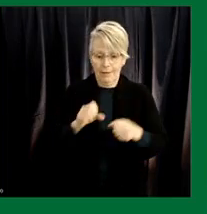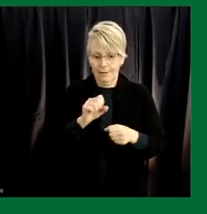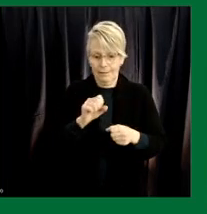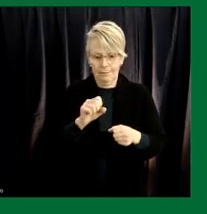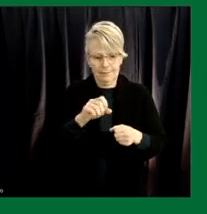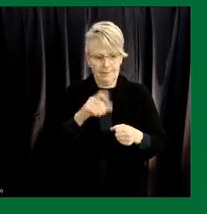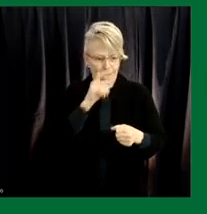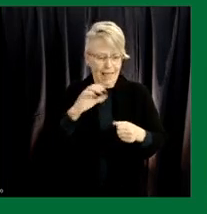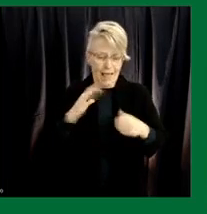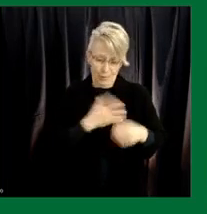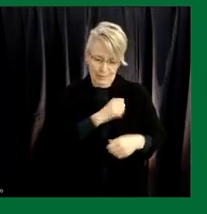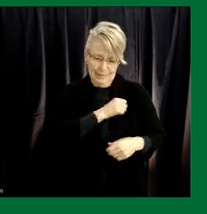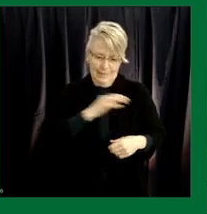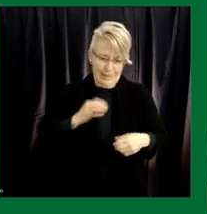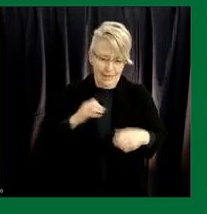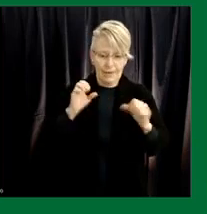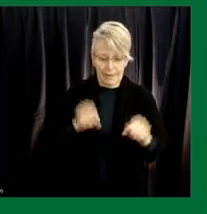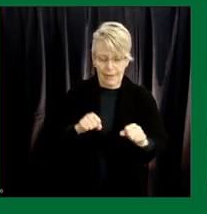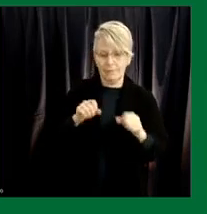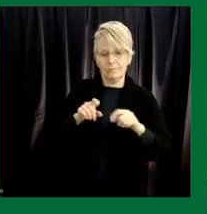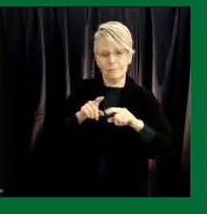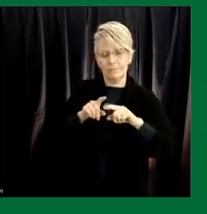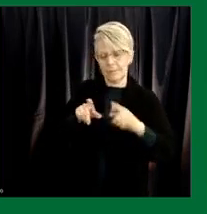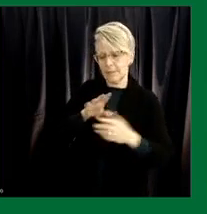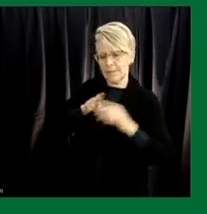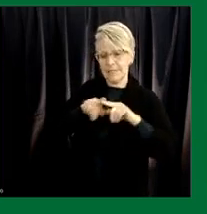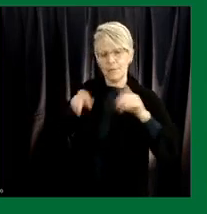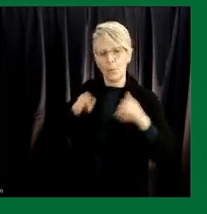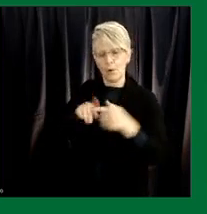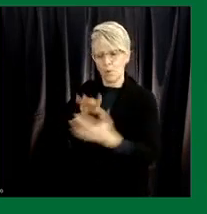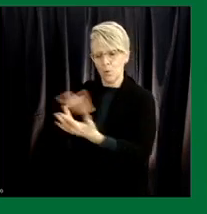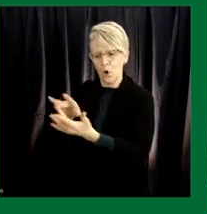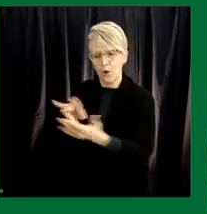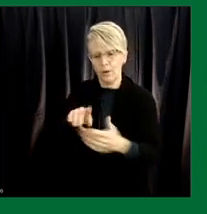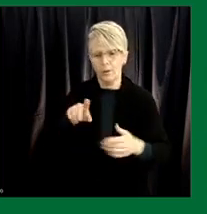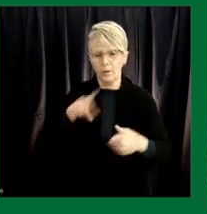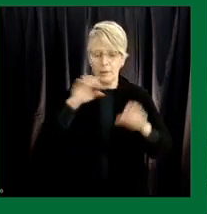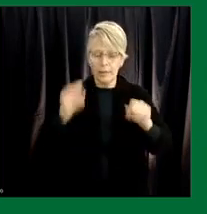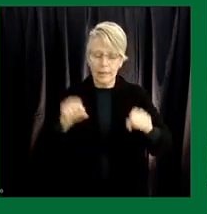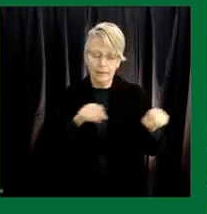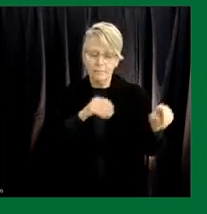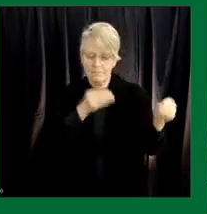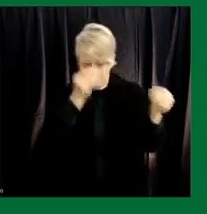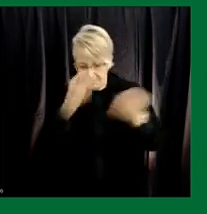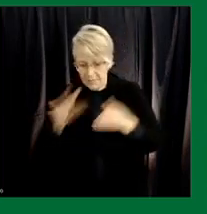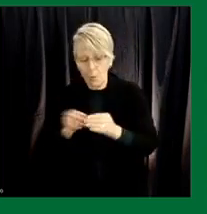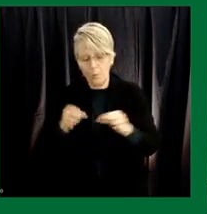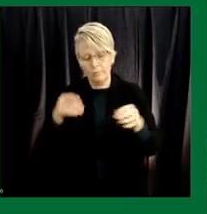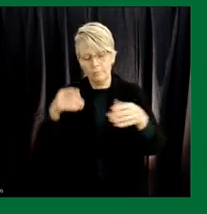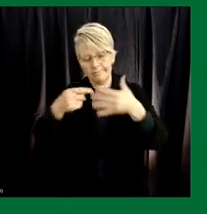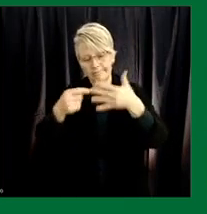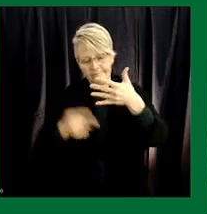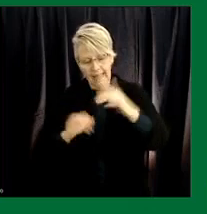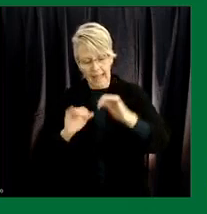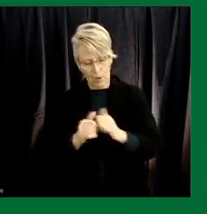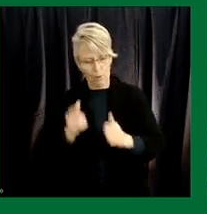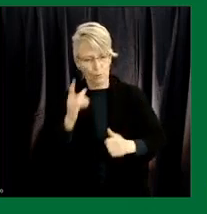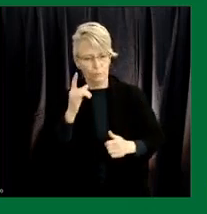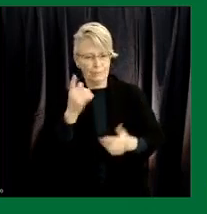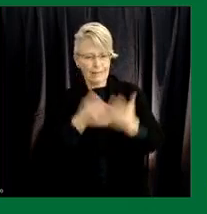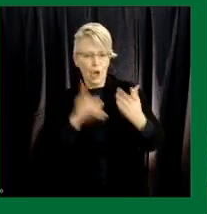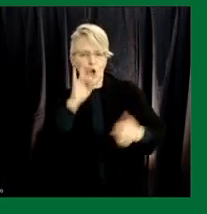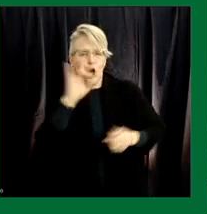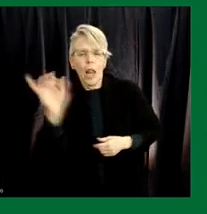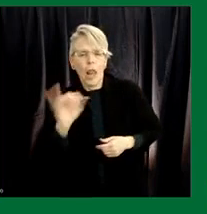individuals through age group um we can certainly bring further details about how that will happen um because there is a you know personal